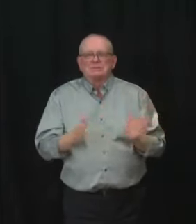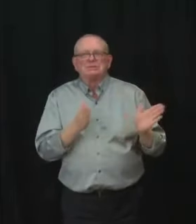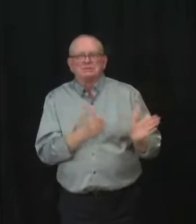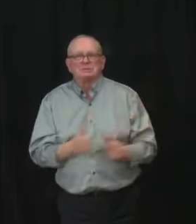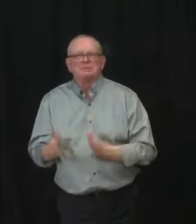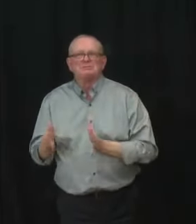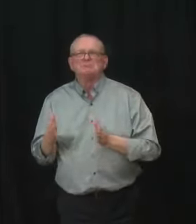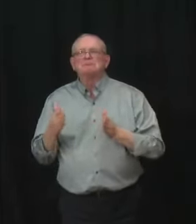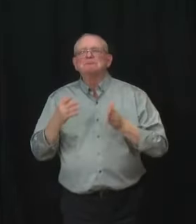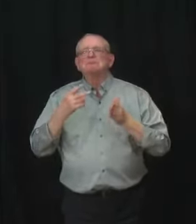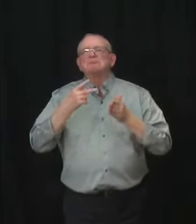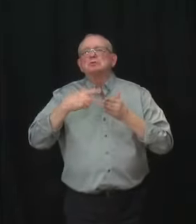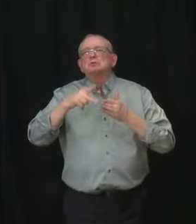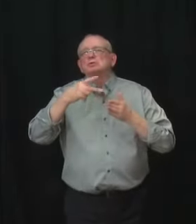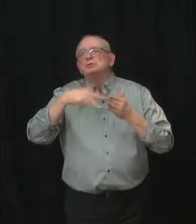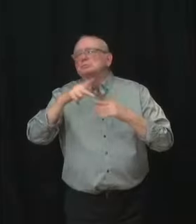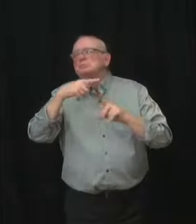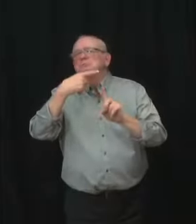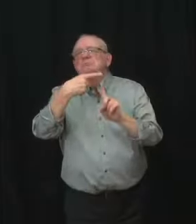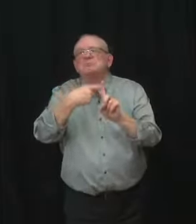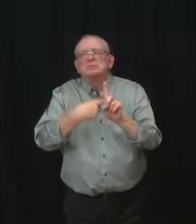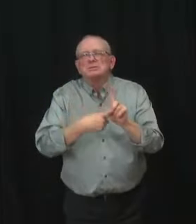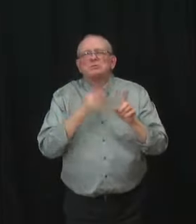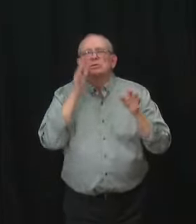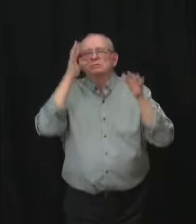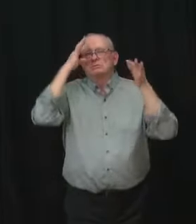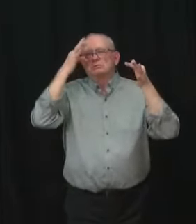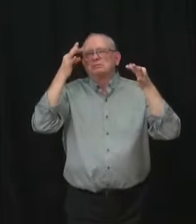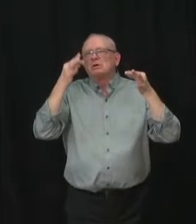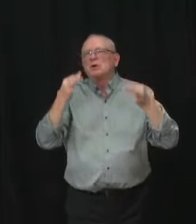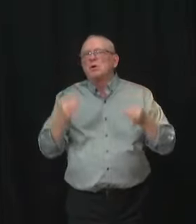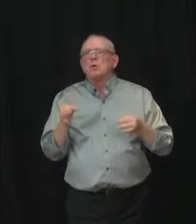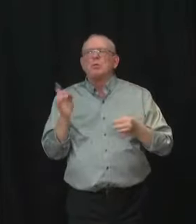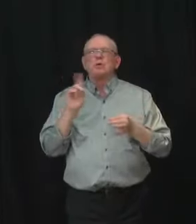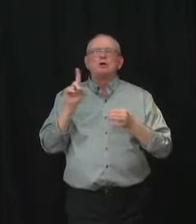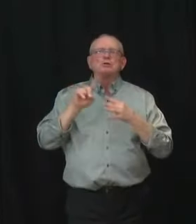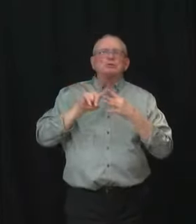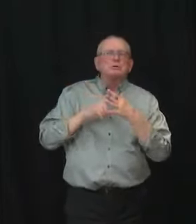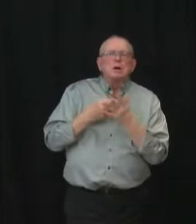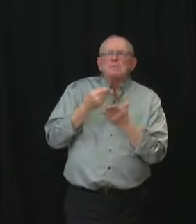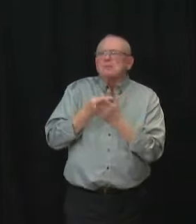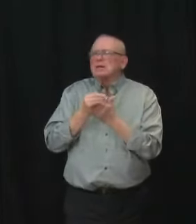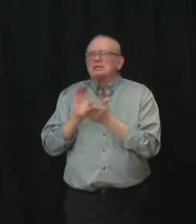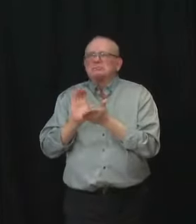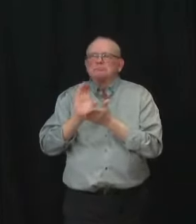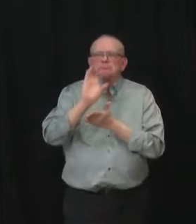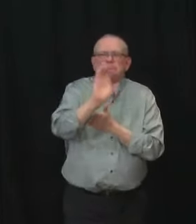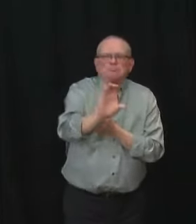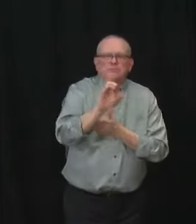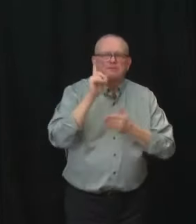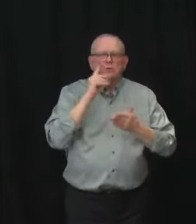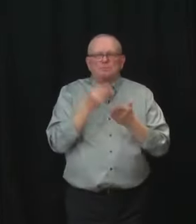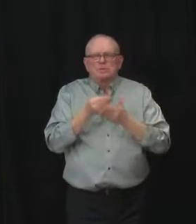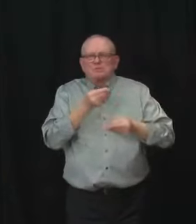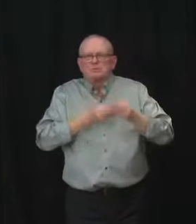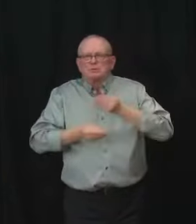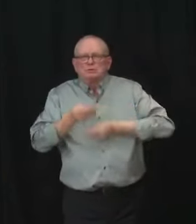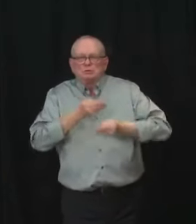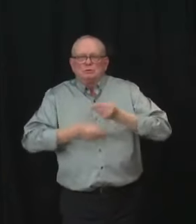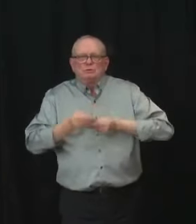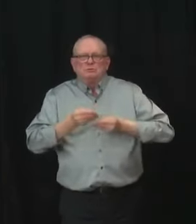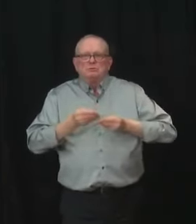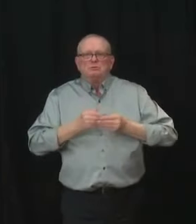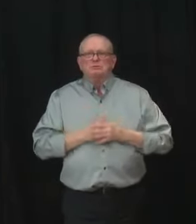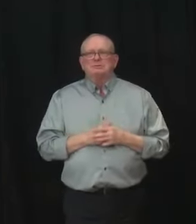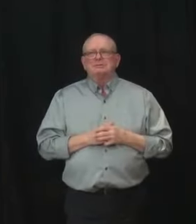uh in terms of what projects will will go ahead in uh in the budget um but this I I we are aware